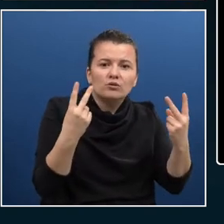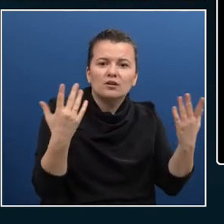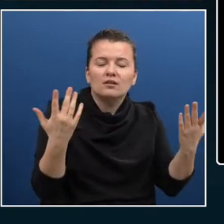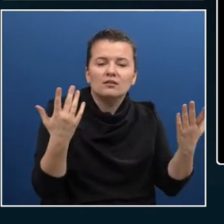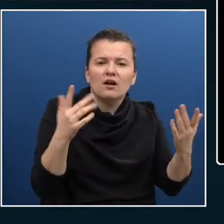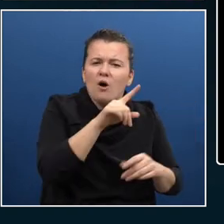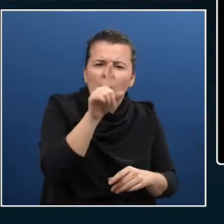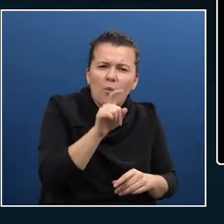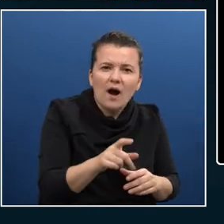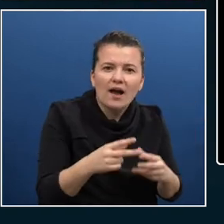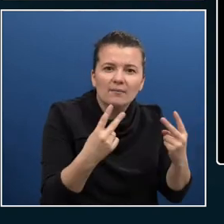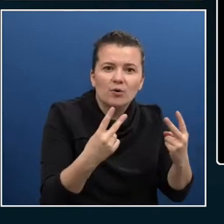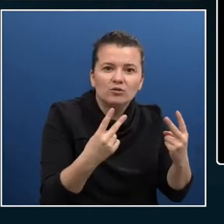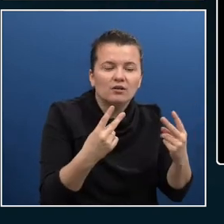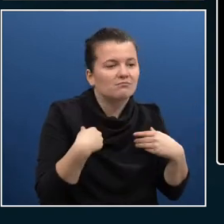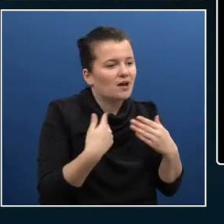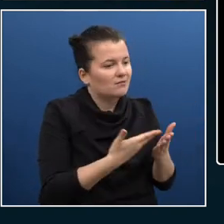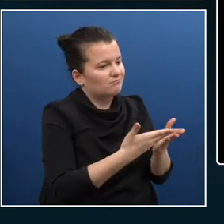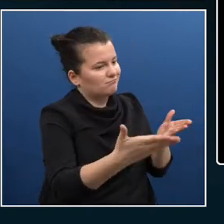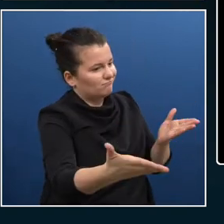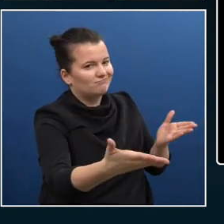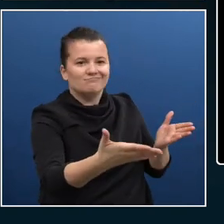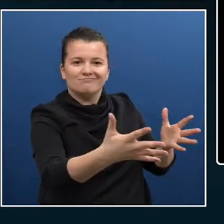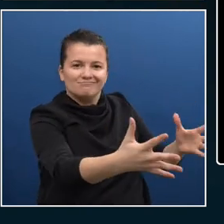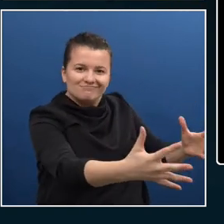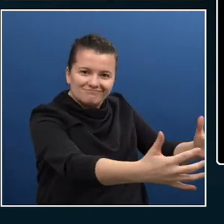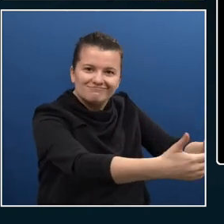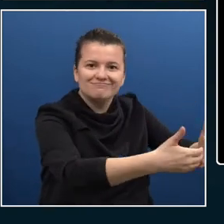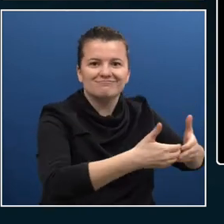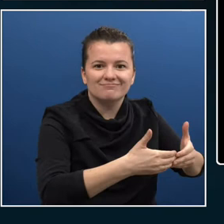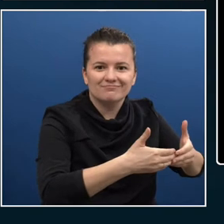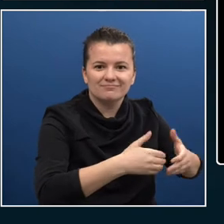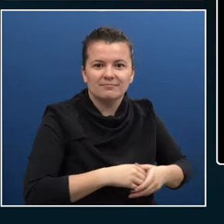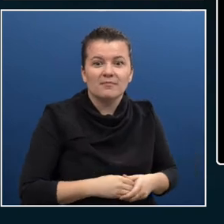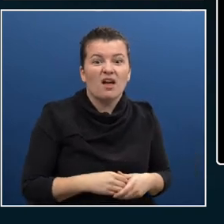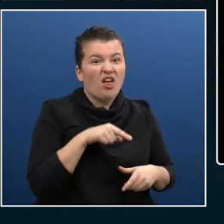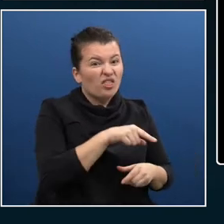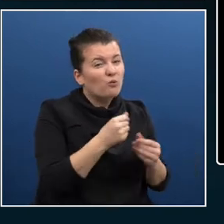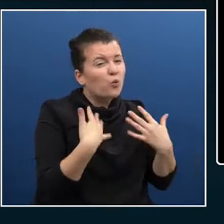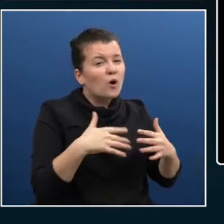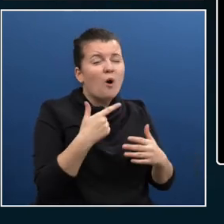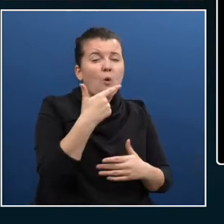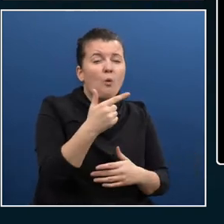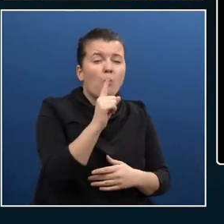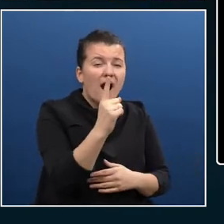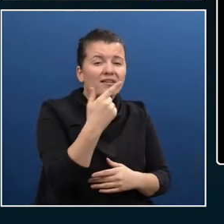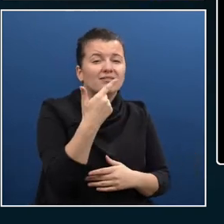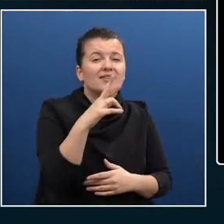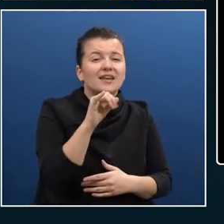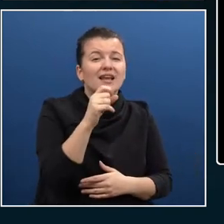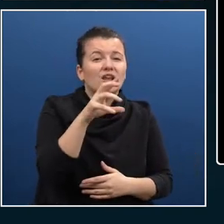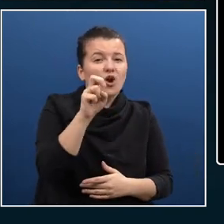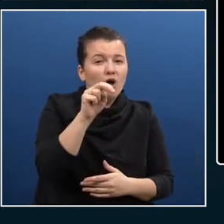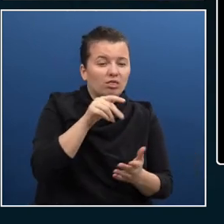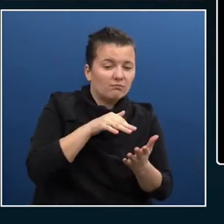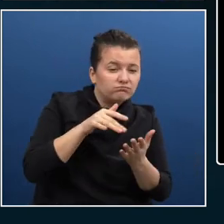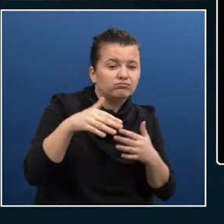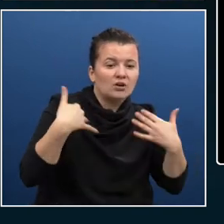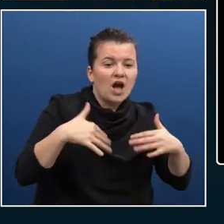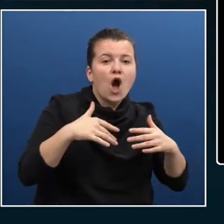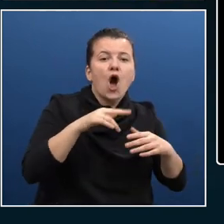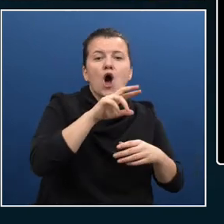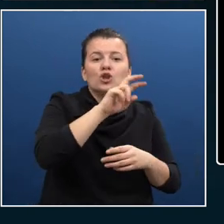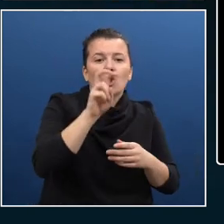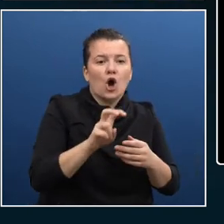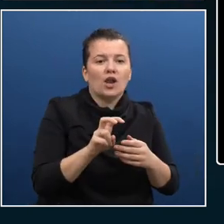the silver generation, people over 65, it's a $1 trillion industry that you're not catering for. We take our persona inspections. We